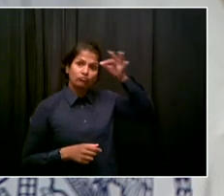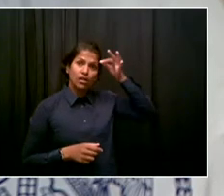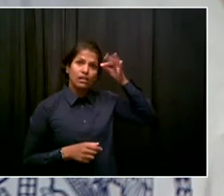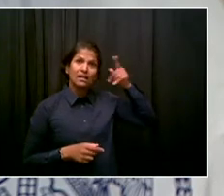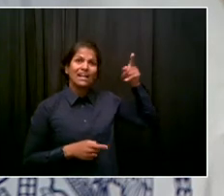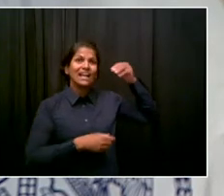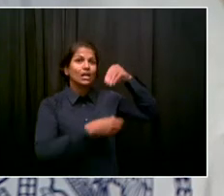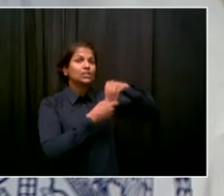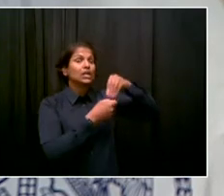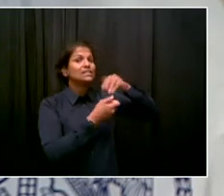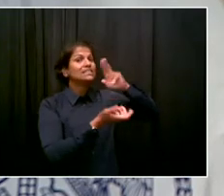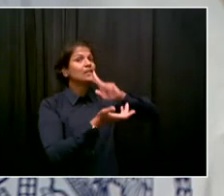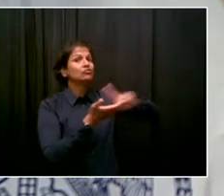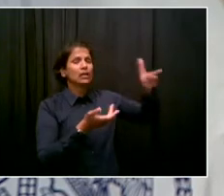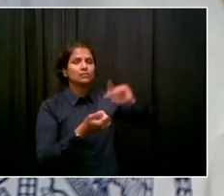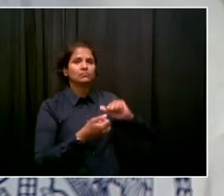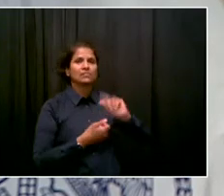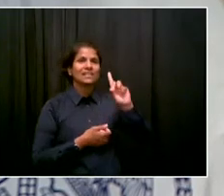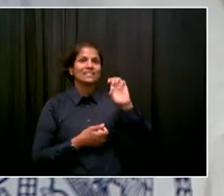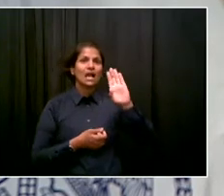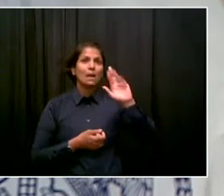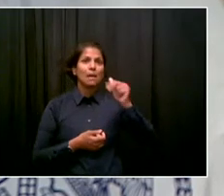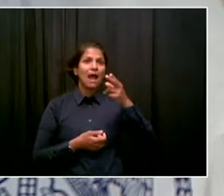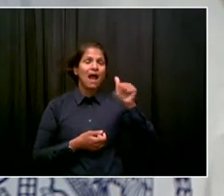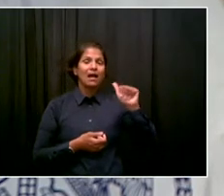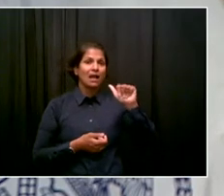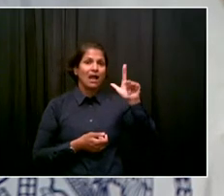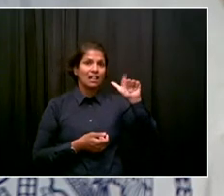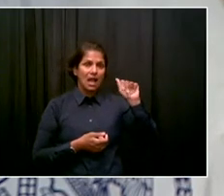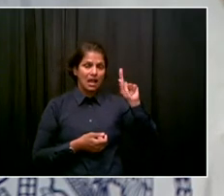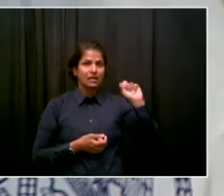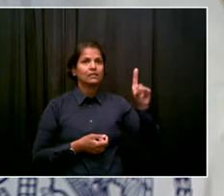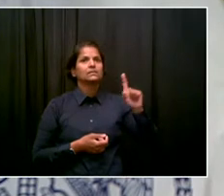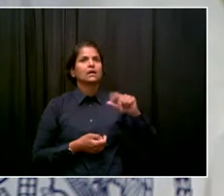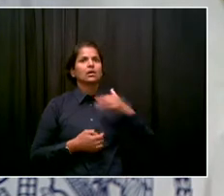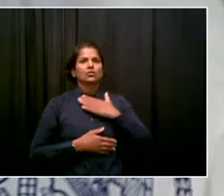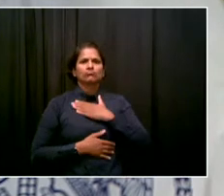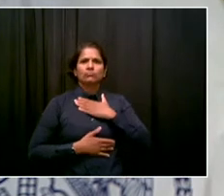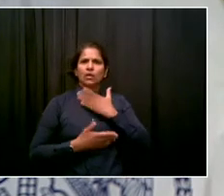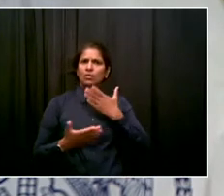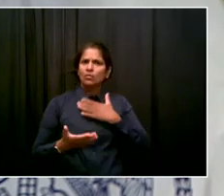could do because, as you know, this is on federal land where some of the crucial work has to happen.